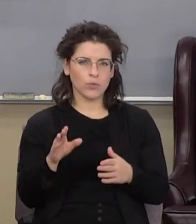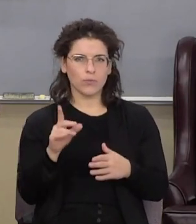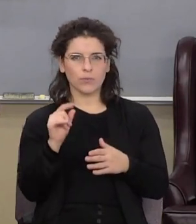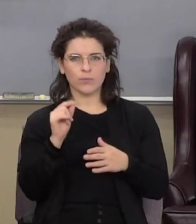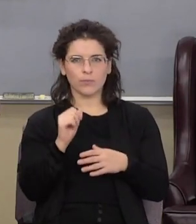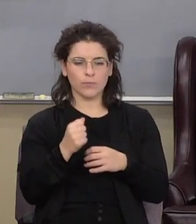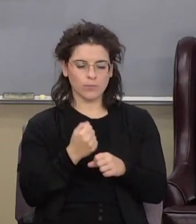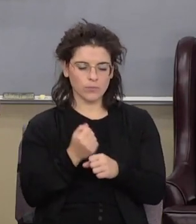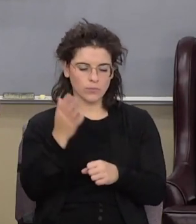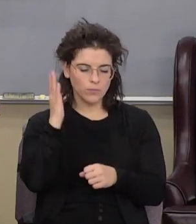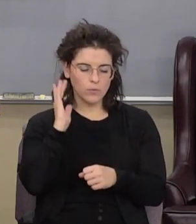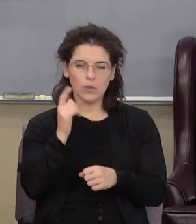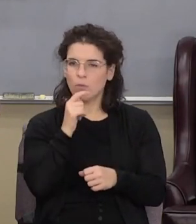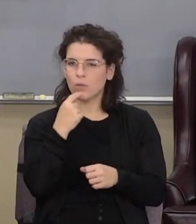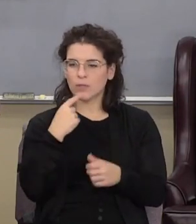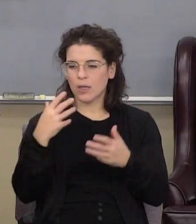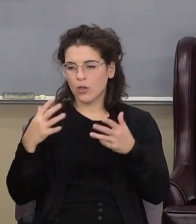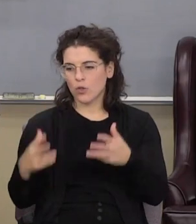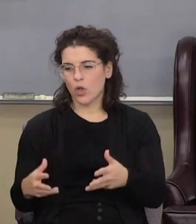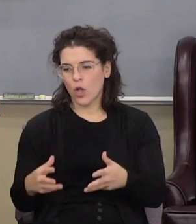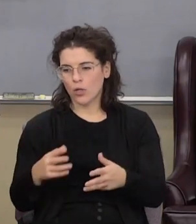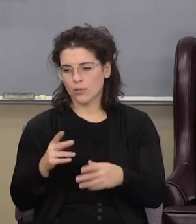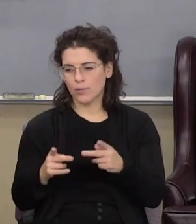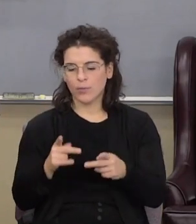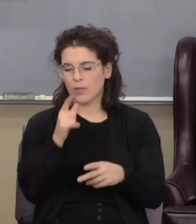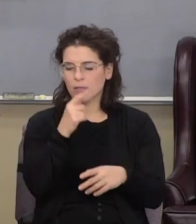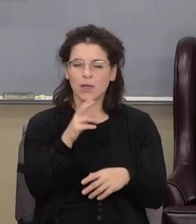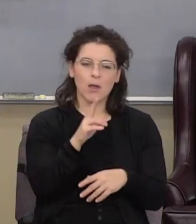years ago they wouldn't say lost people they said unchurched